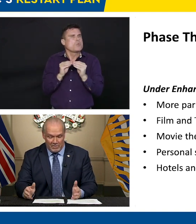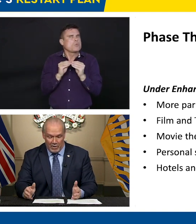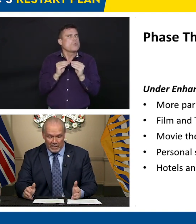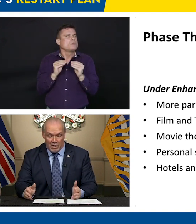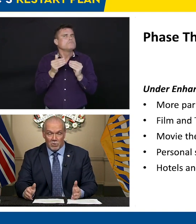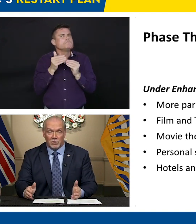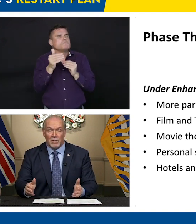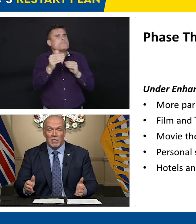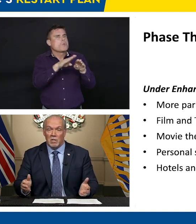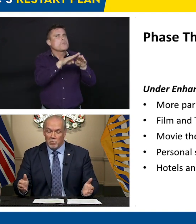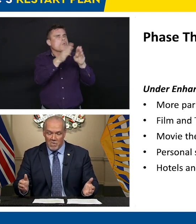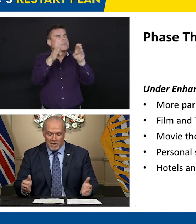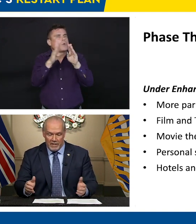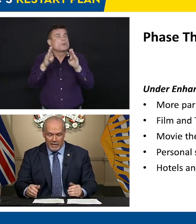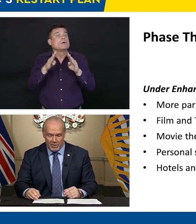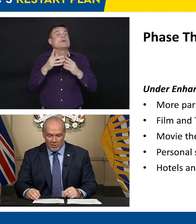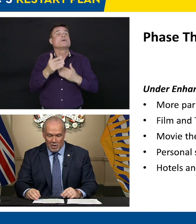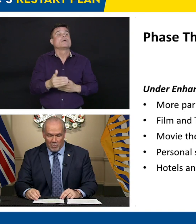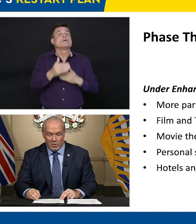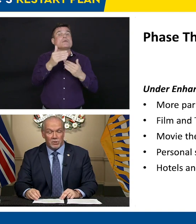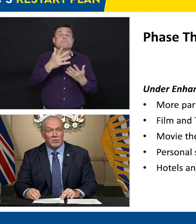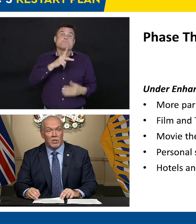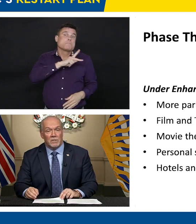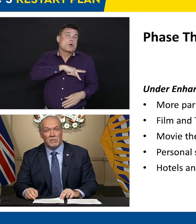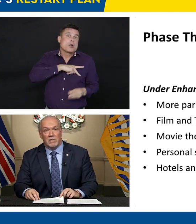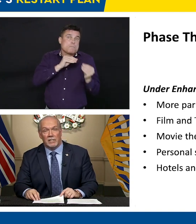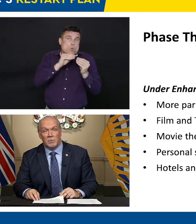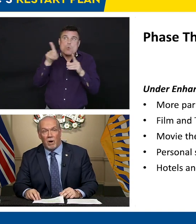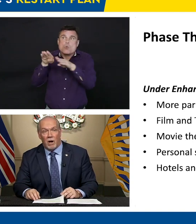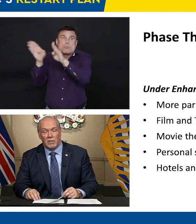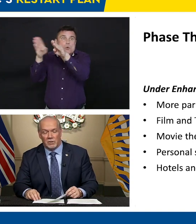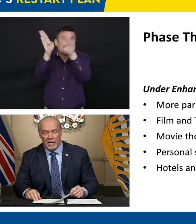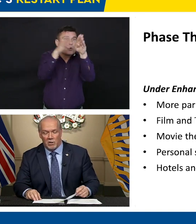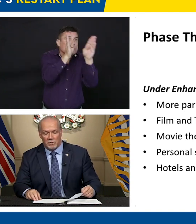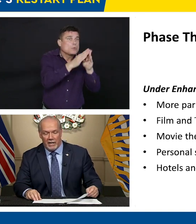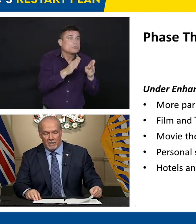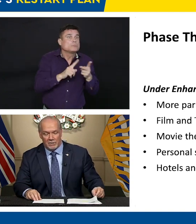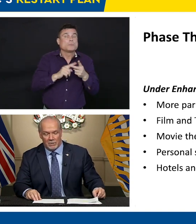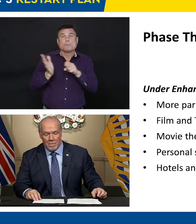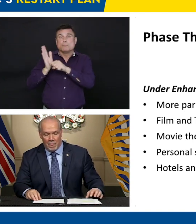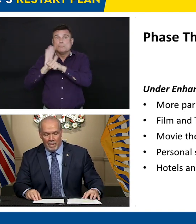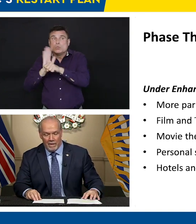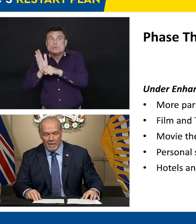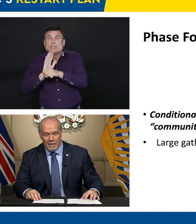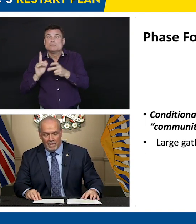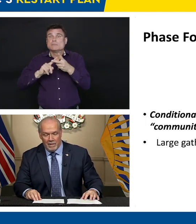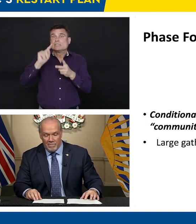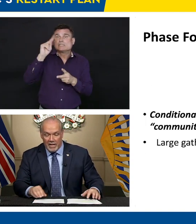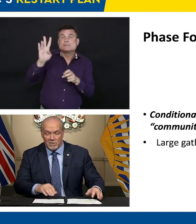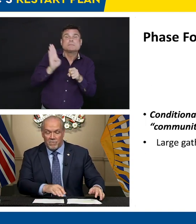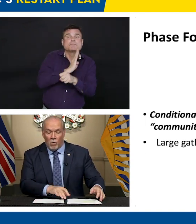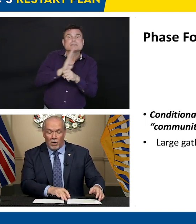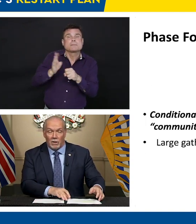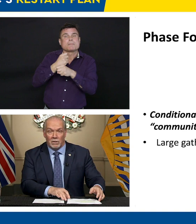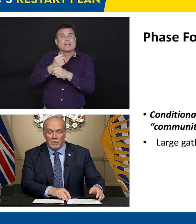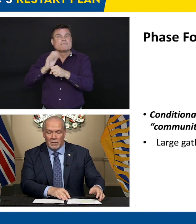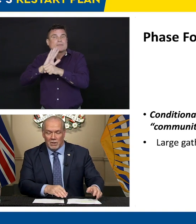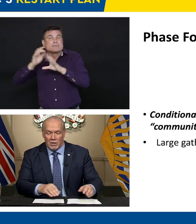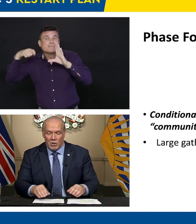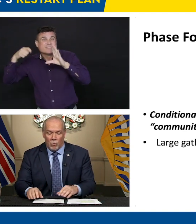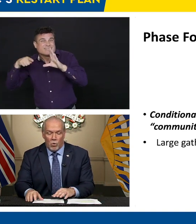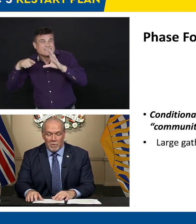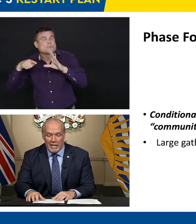production is very close. Movie theatres, personal services like spas and hotels. Phase four